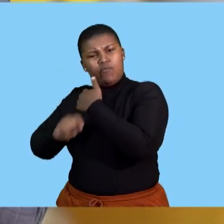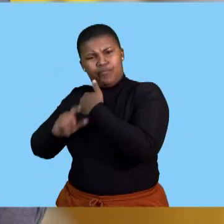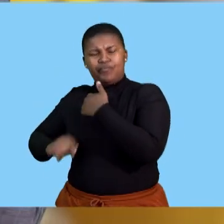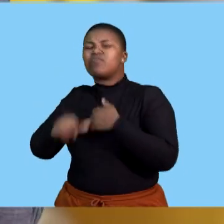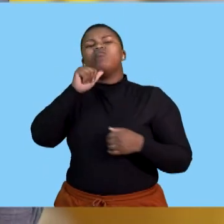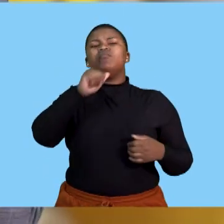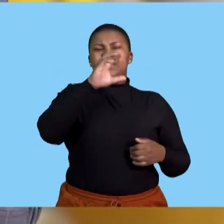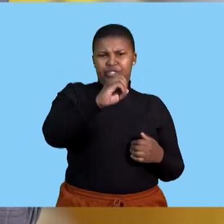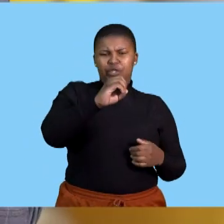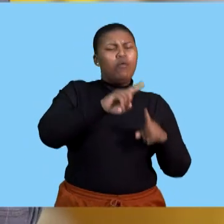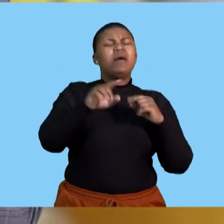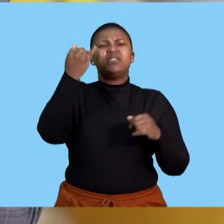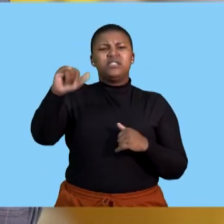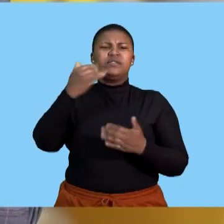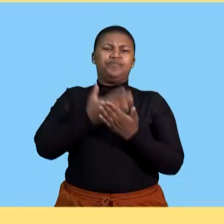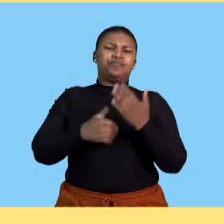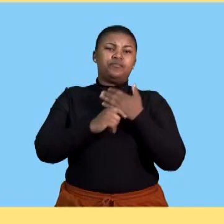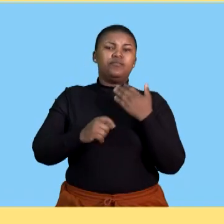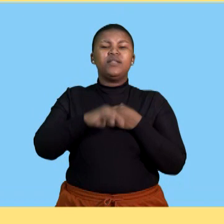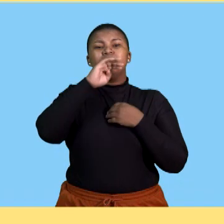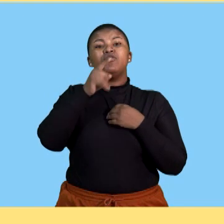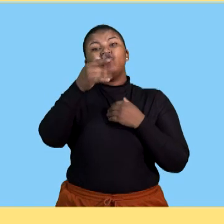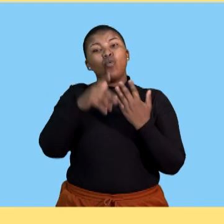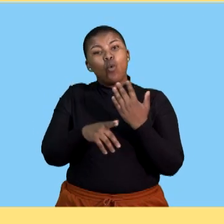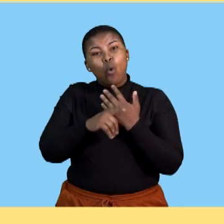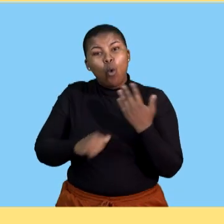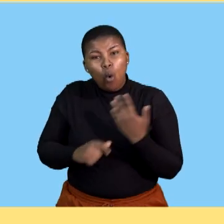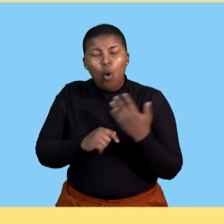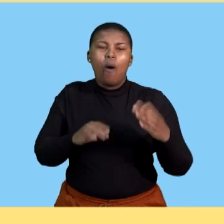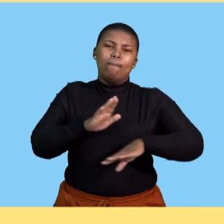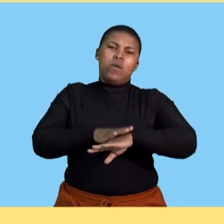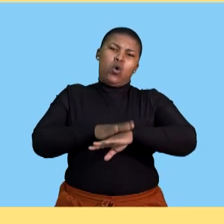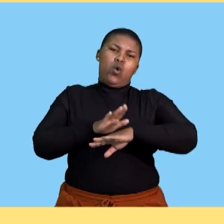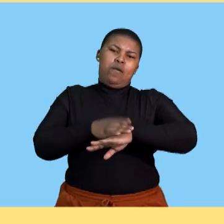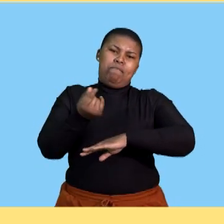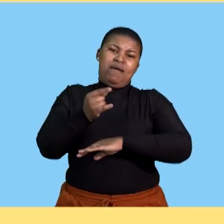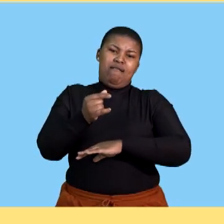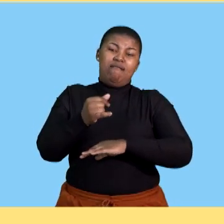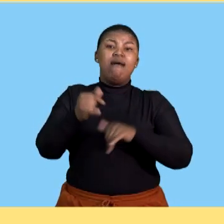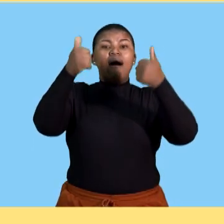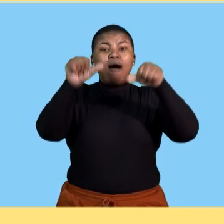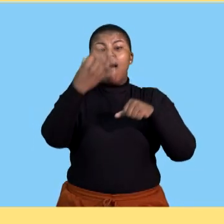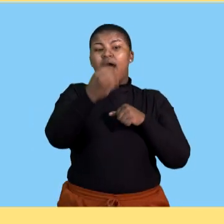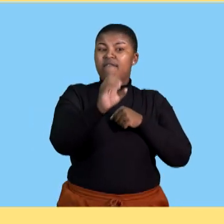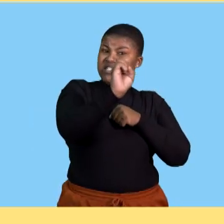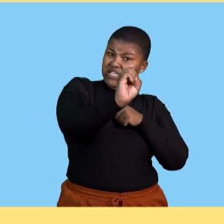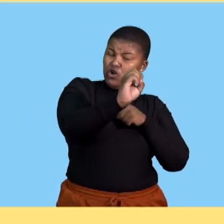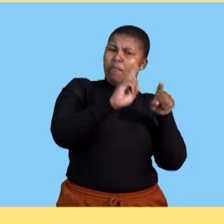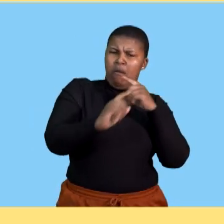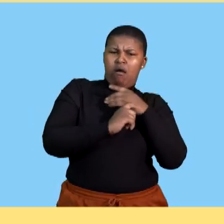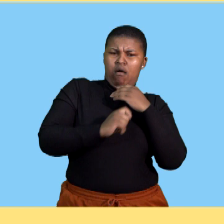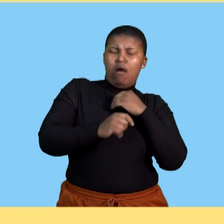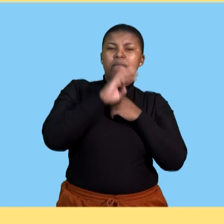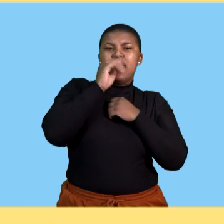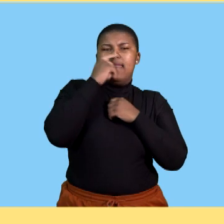beyond the zero. That means you are now withdrawing more than what you have available in your account. That is what we